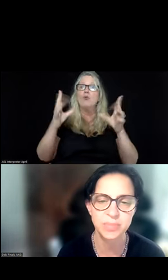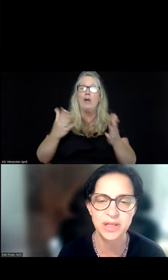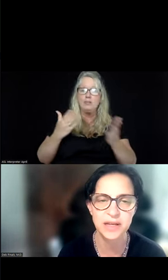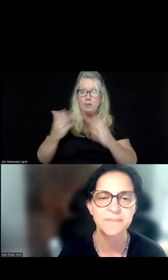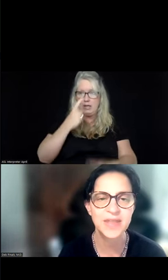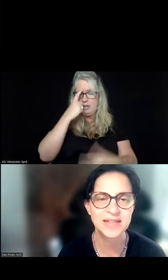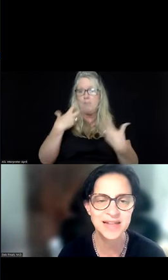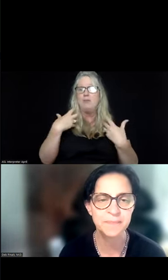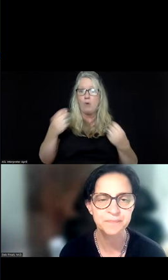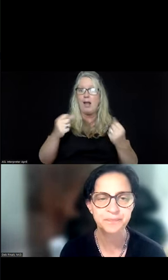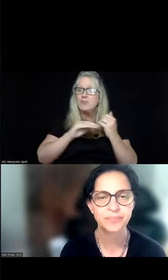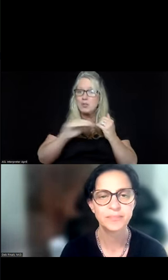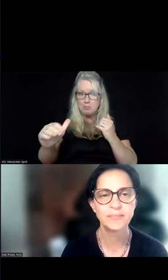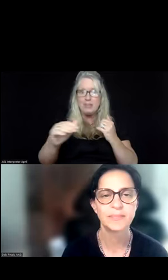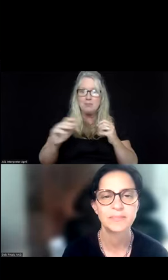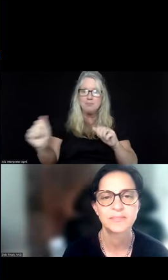mental health stability. Next slide.